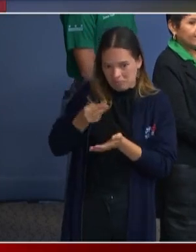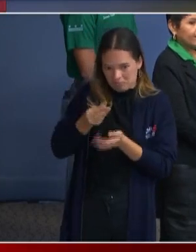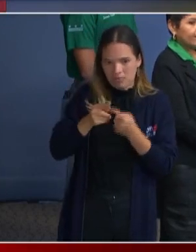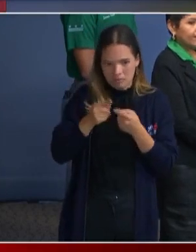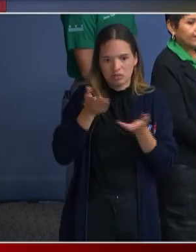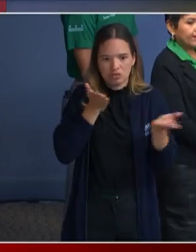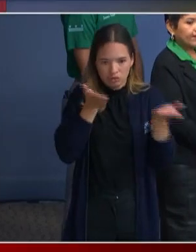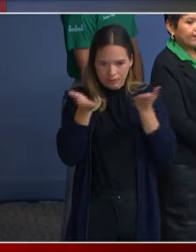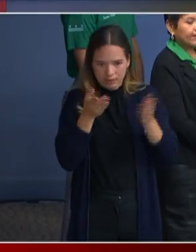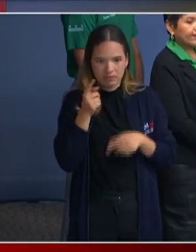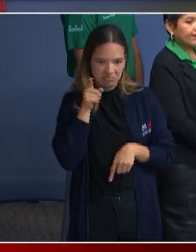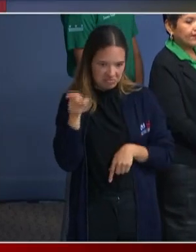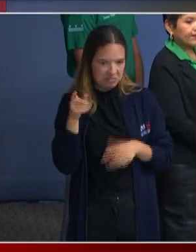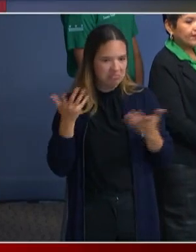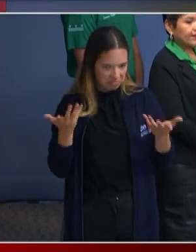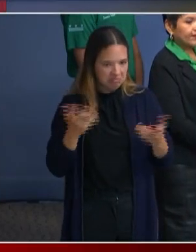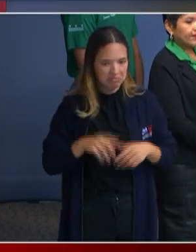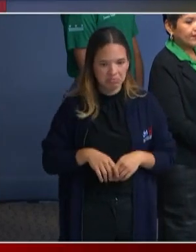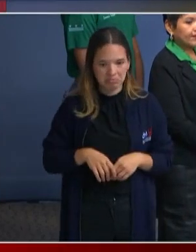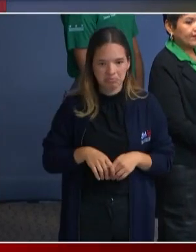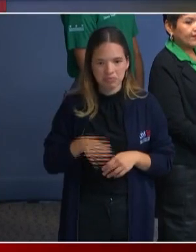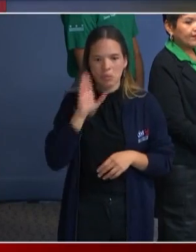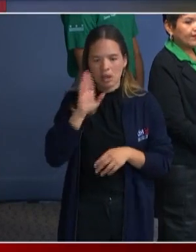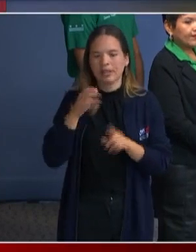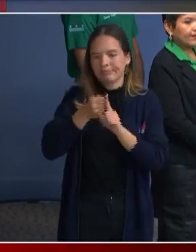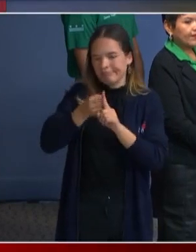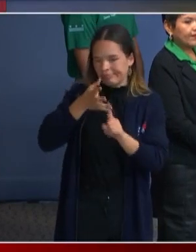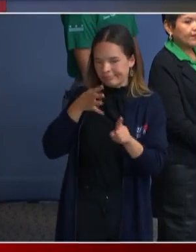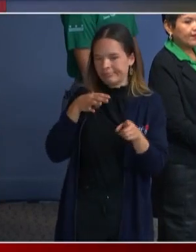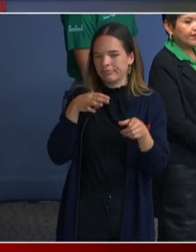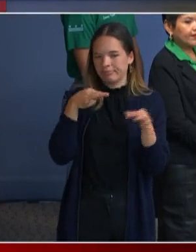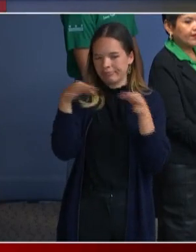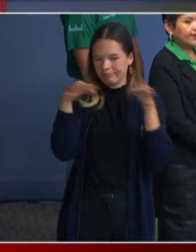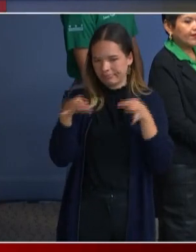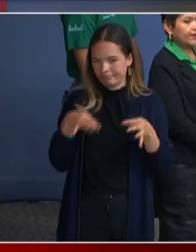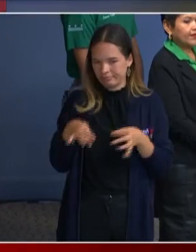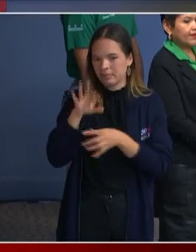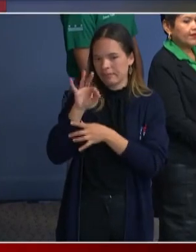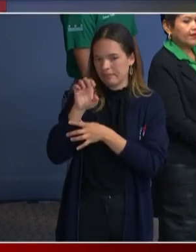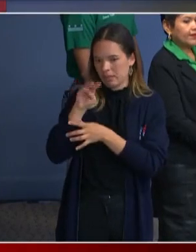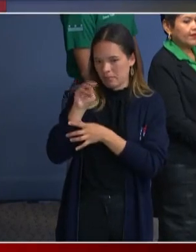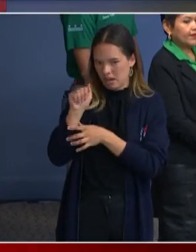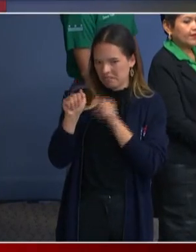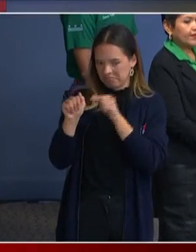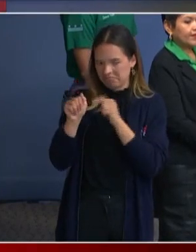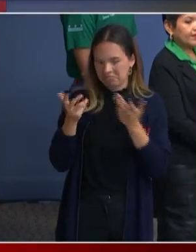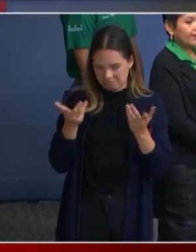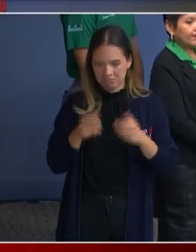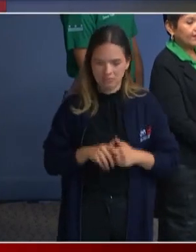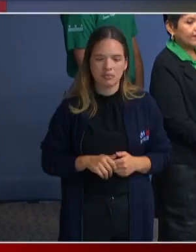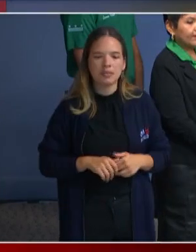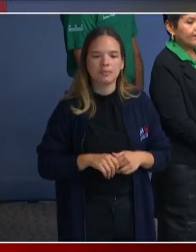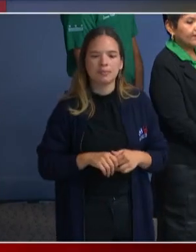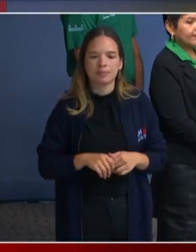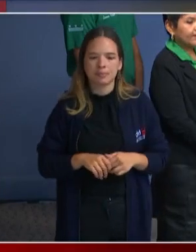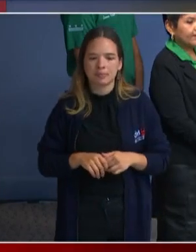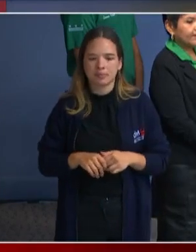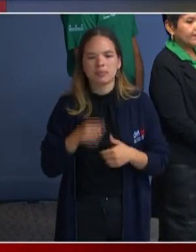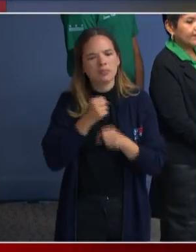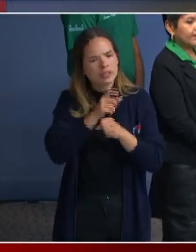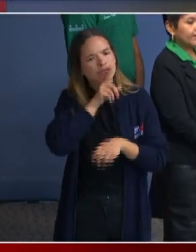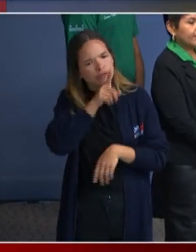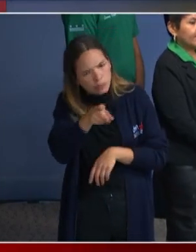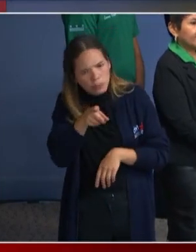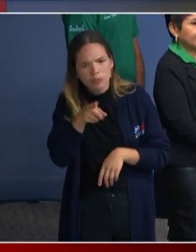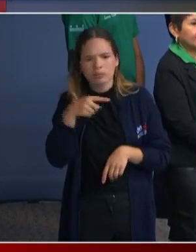think FEMA could do to make sure that states and cities like ours aren't left holding the bag. And so in